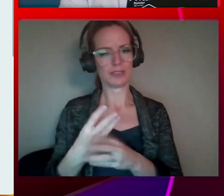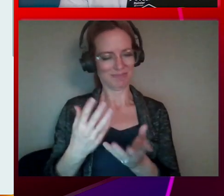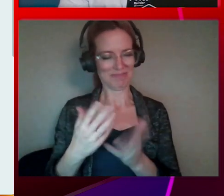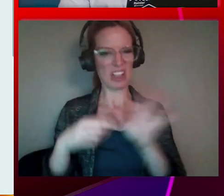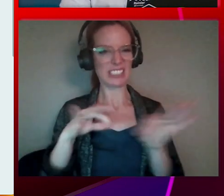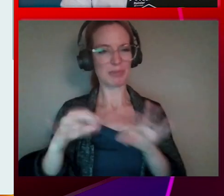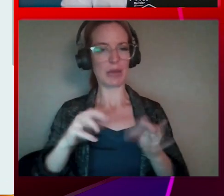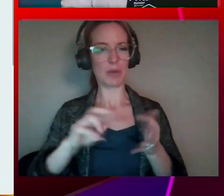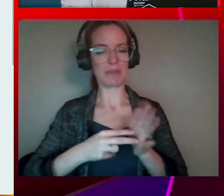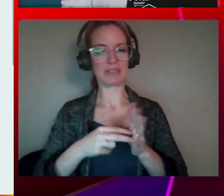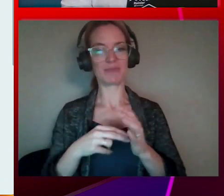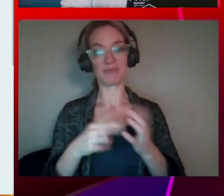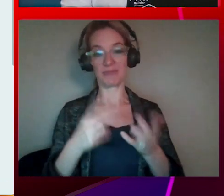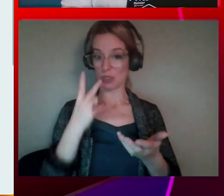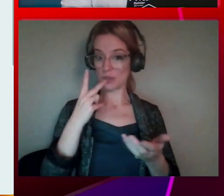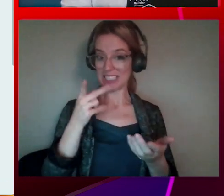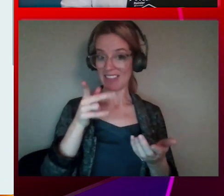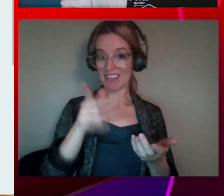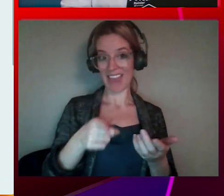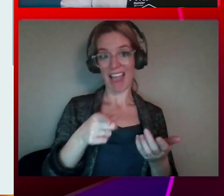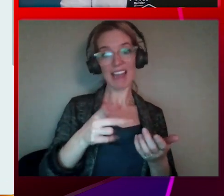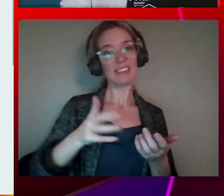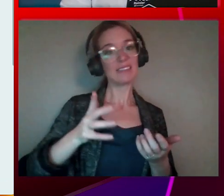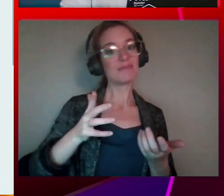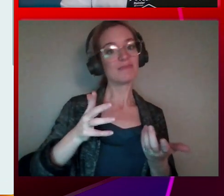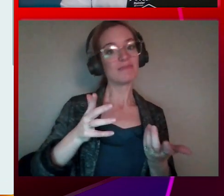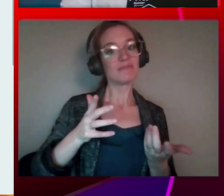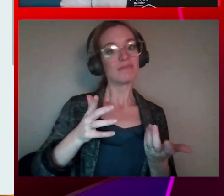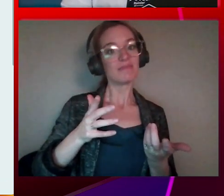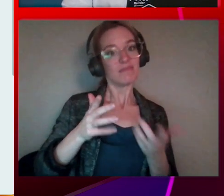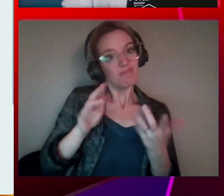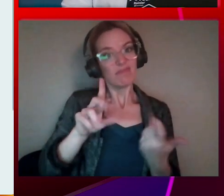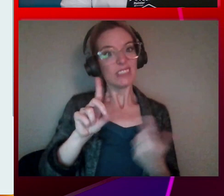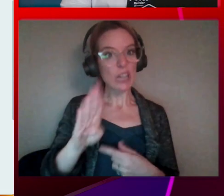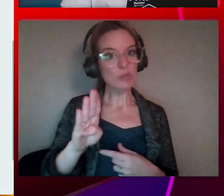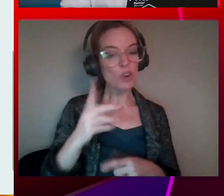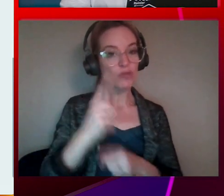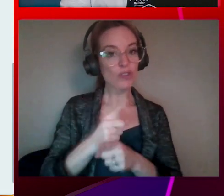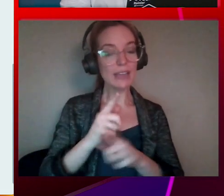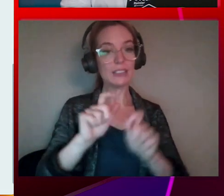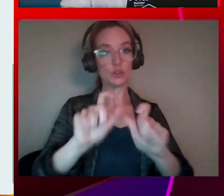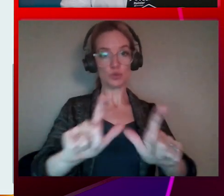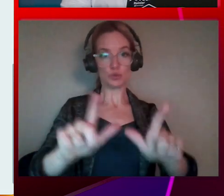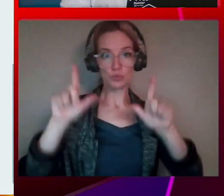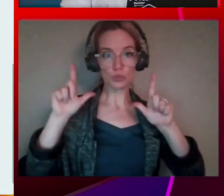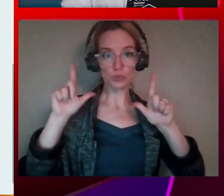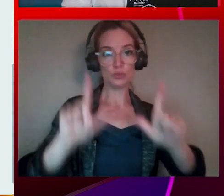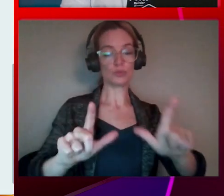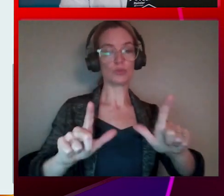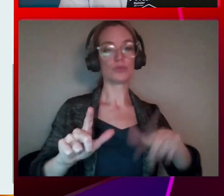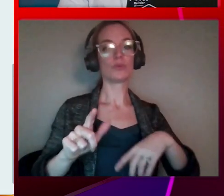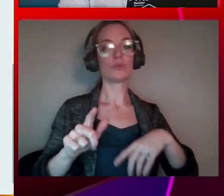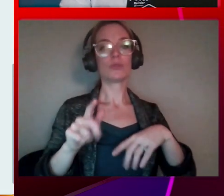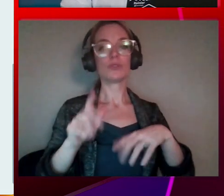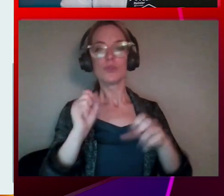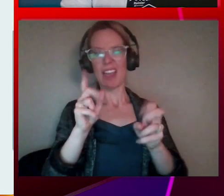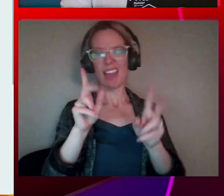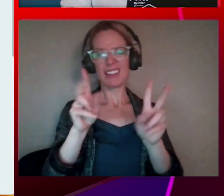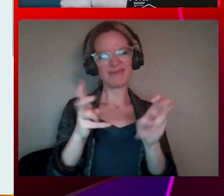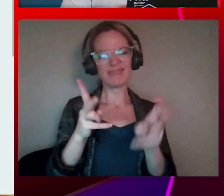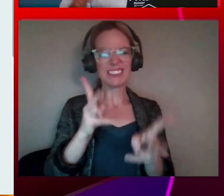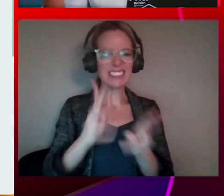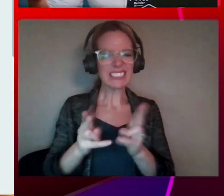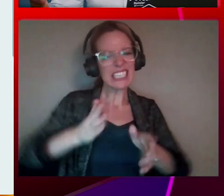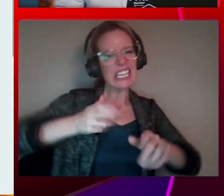dashboard, right? So you're able to interact with it. You're able to kind of zoom in, zoom out. And you're able to slice and dice this table. But